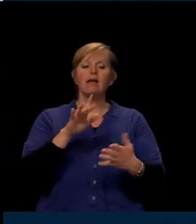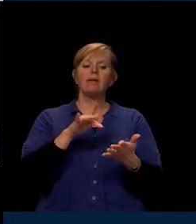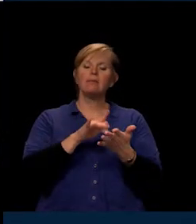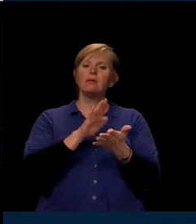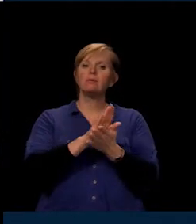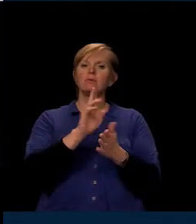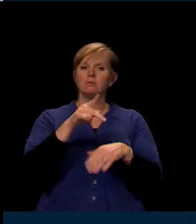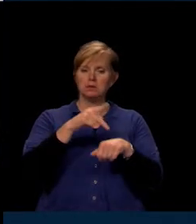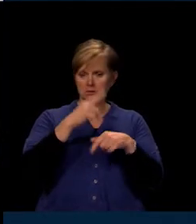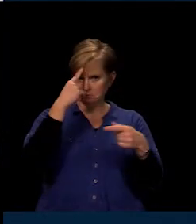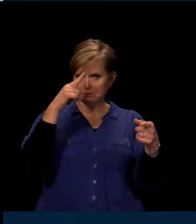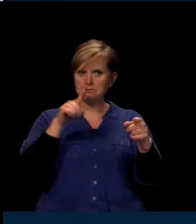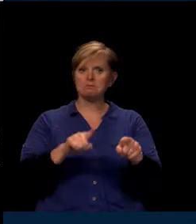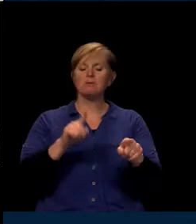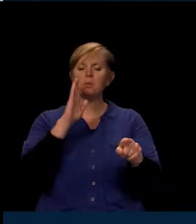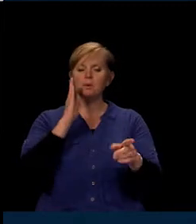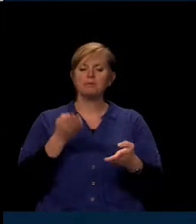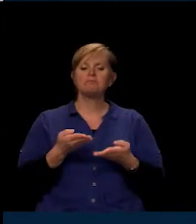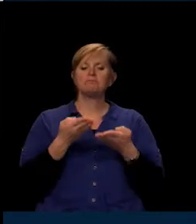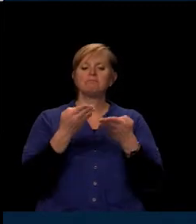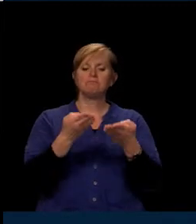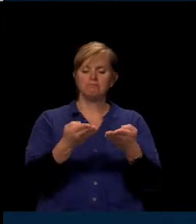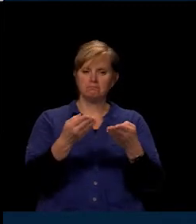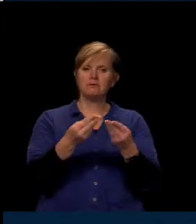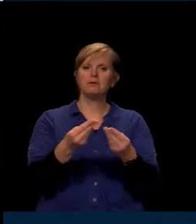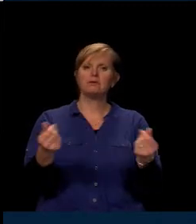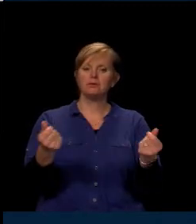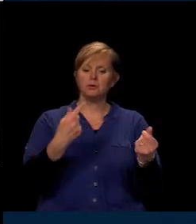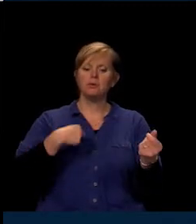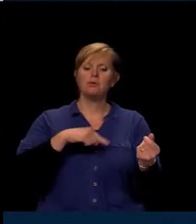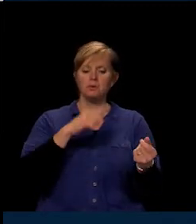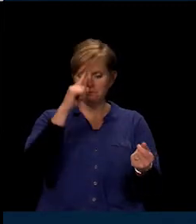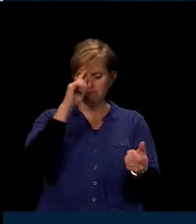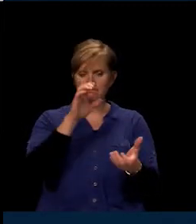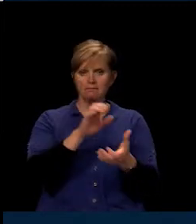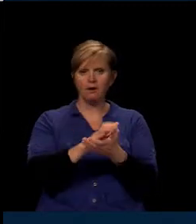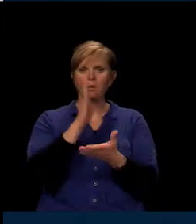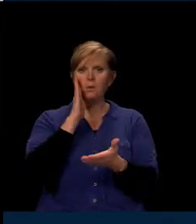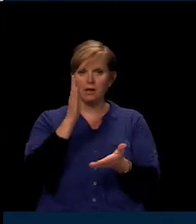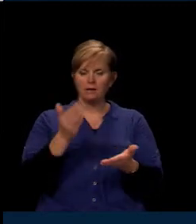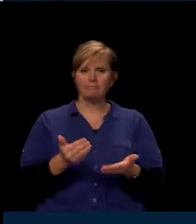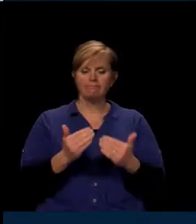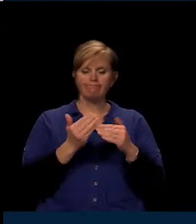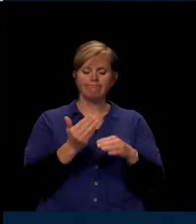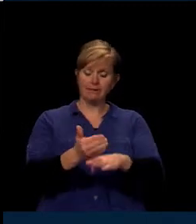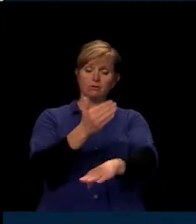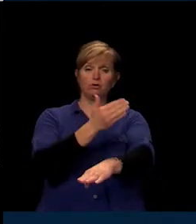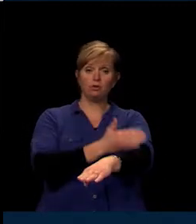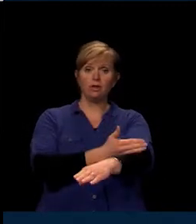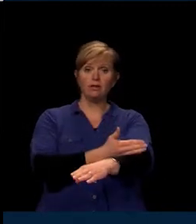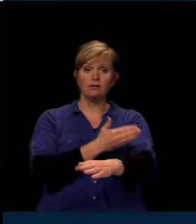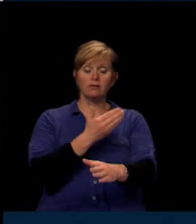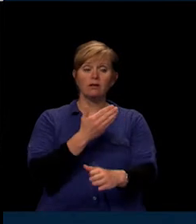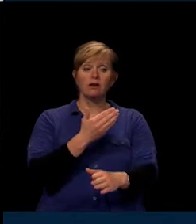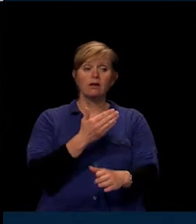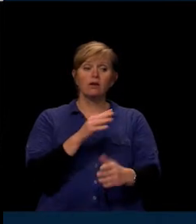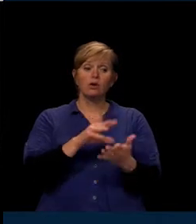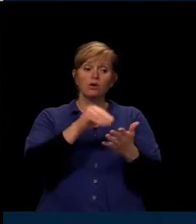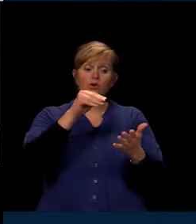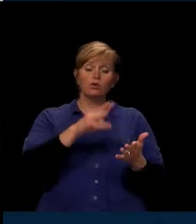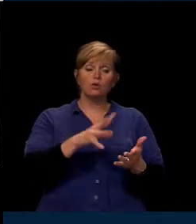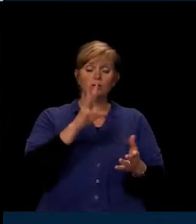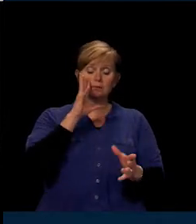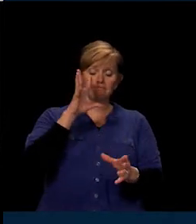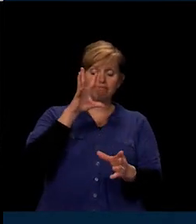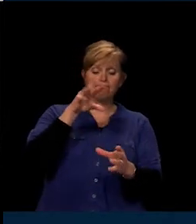that we are proposing a solution which we believe will increase for all our middle school students, their engagement in all